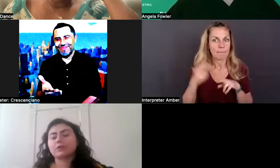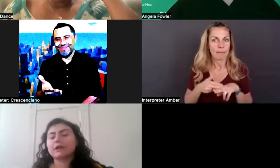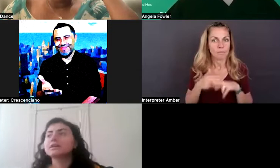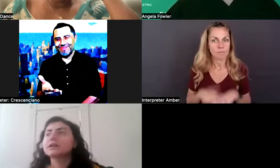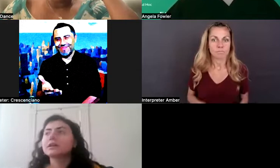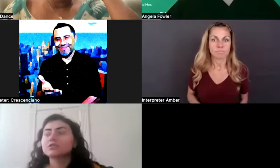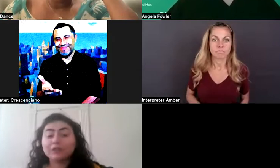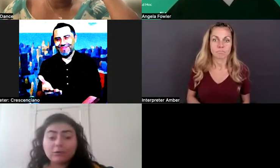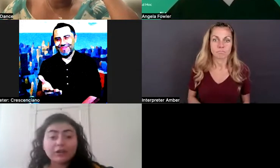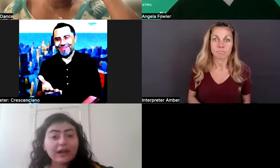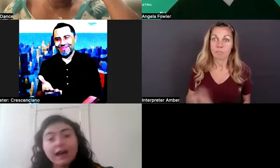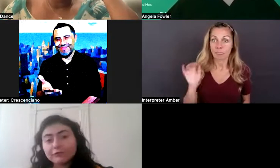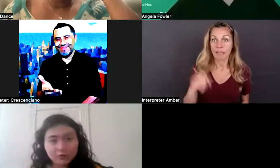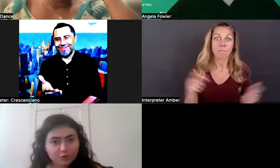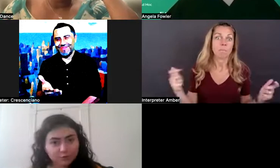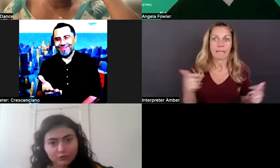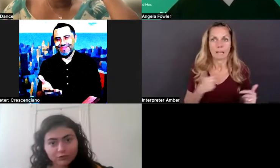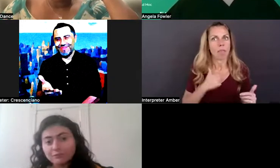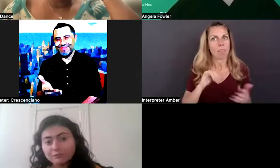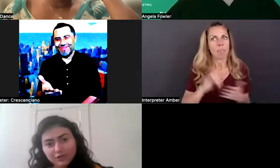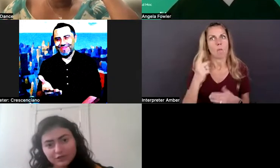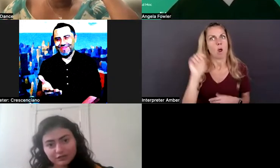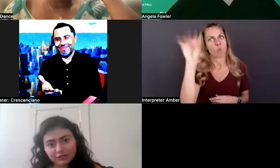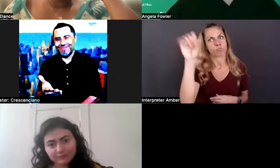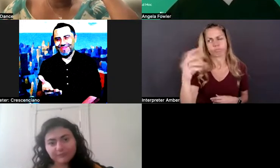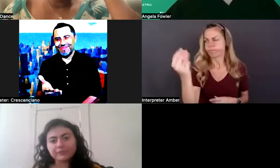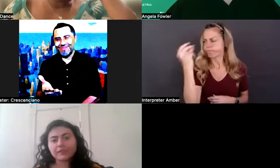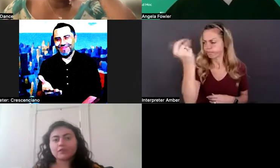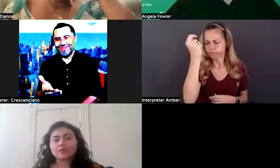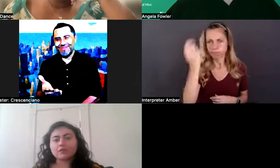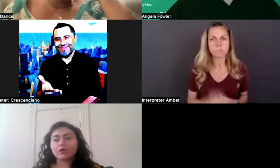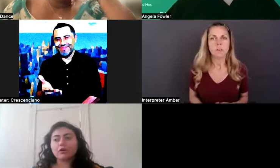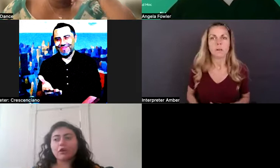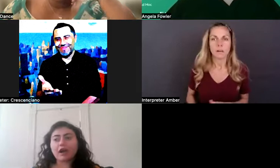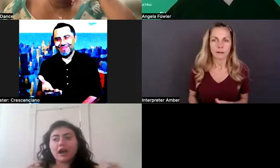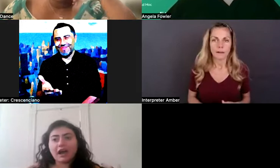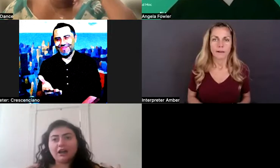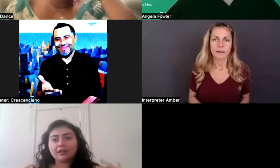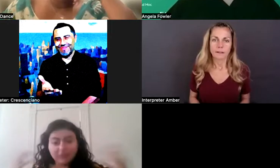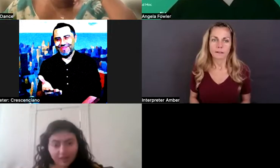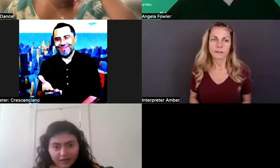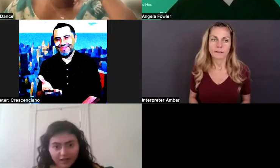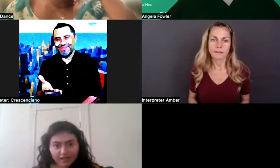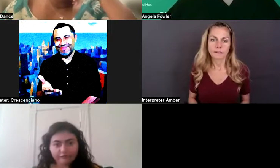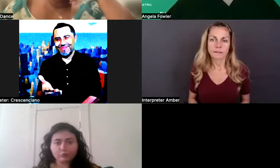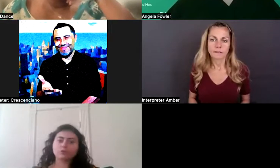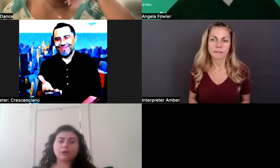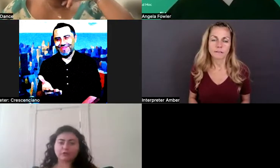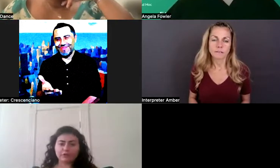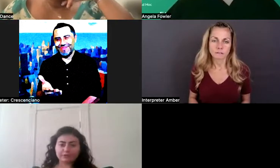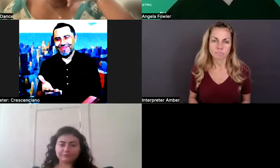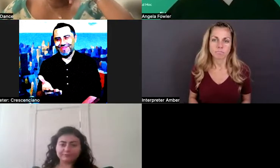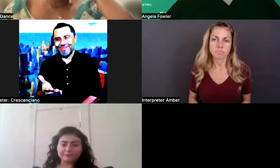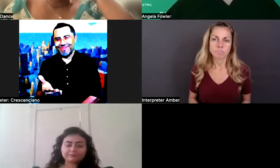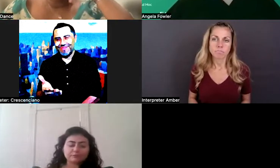one, right? So that one I have to expose immediately. So that I have to put